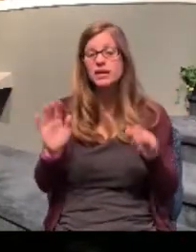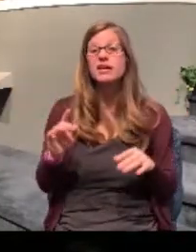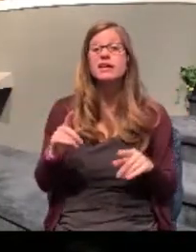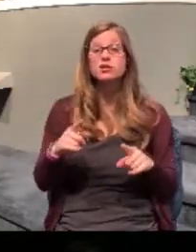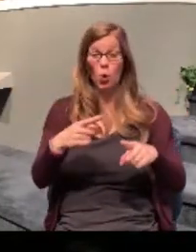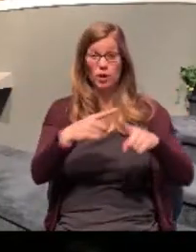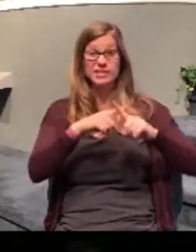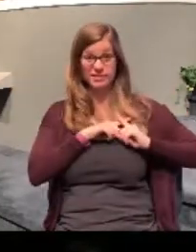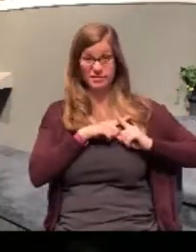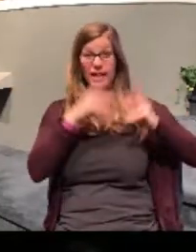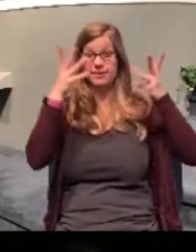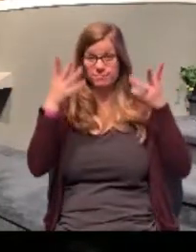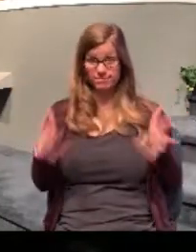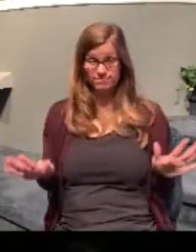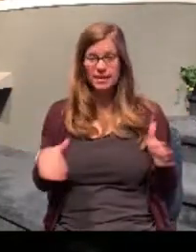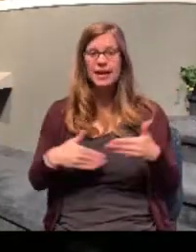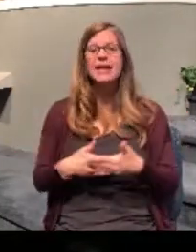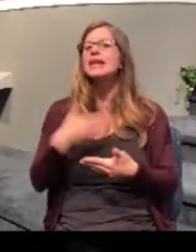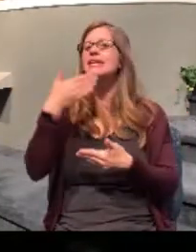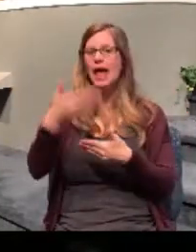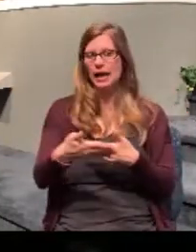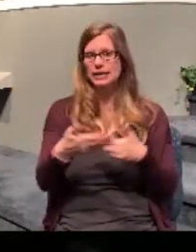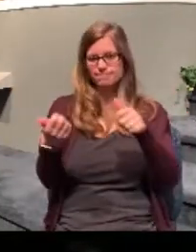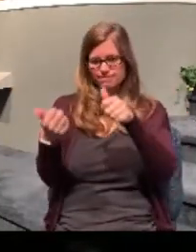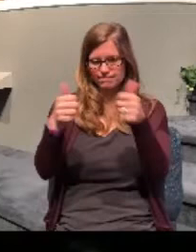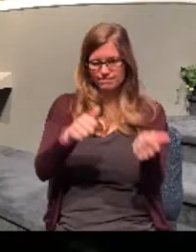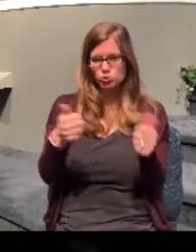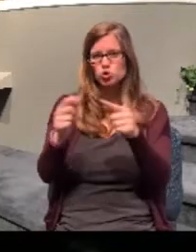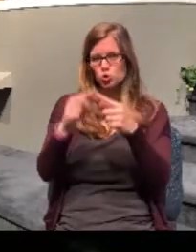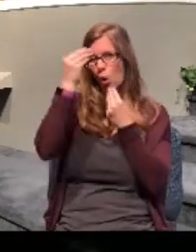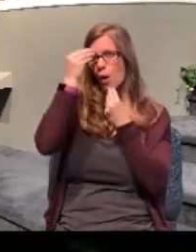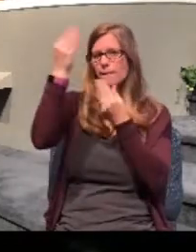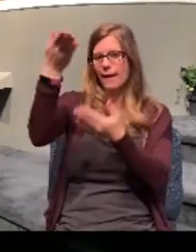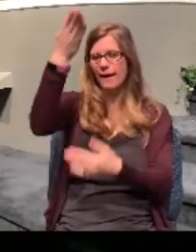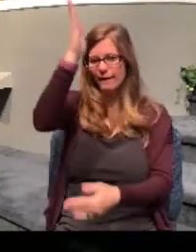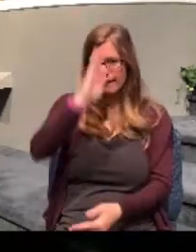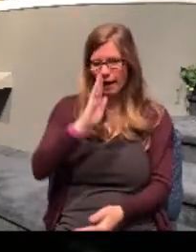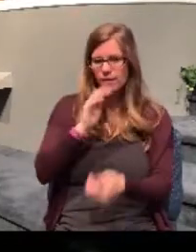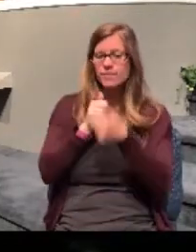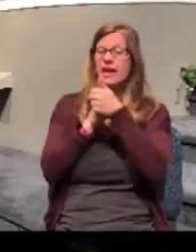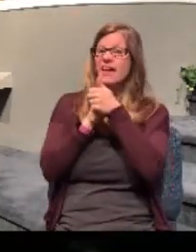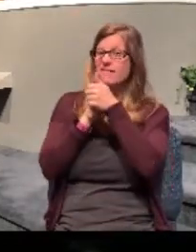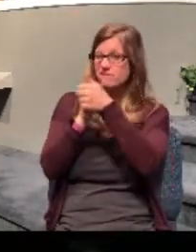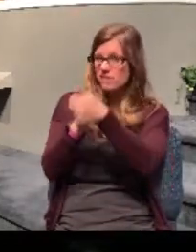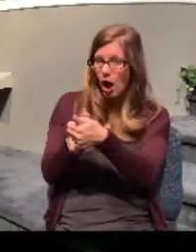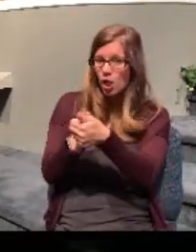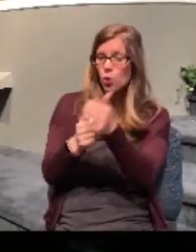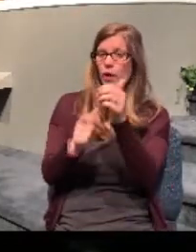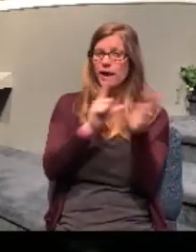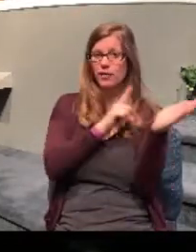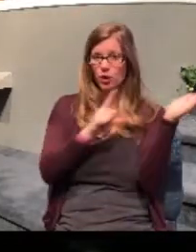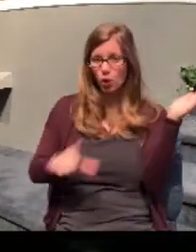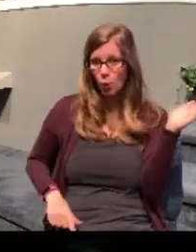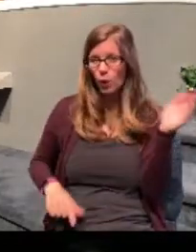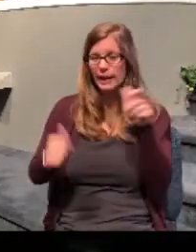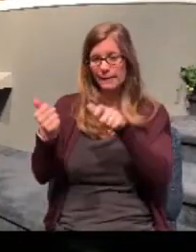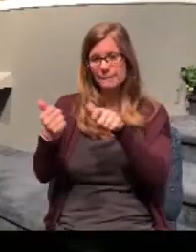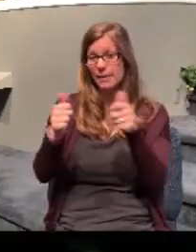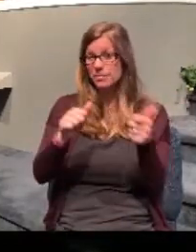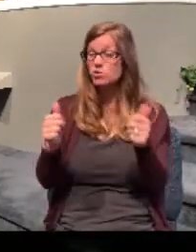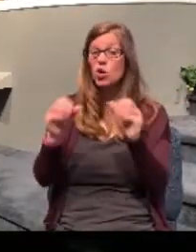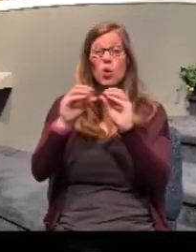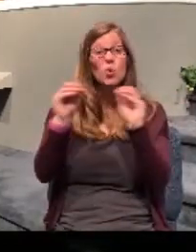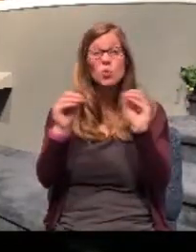baptized. Baptism is a matter of obedience, following the Lord in believer's baptism. No one can get